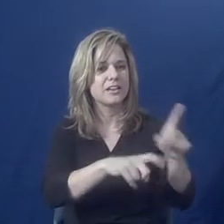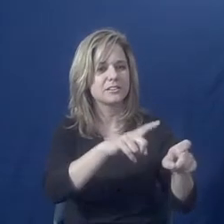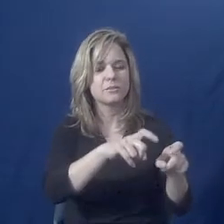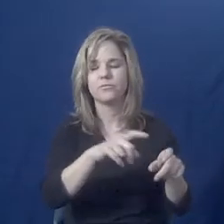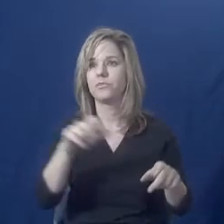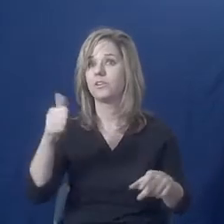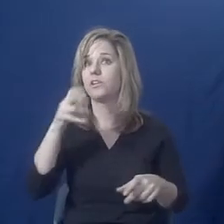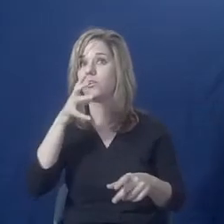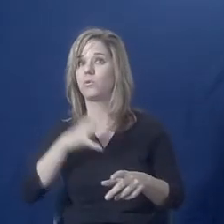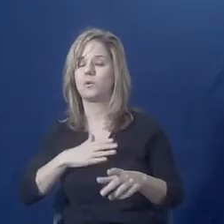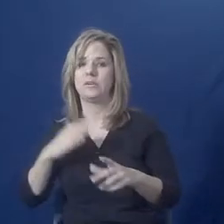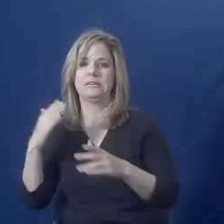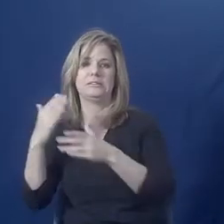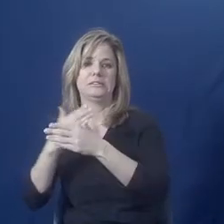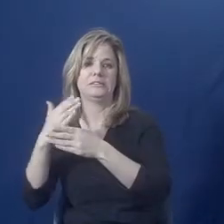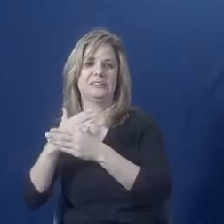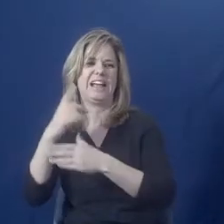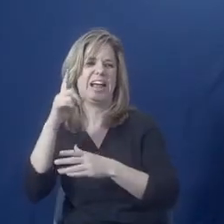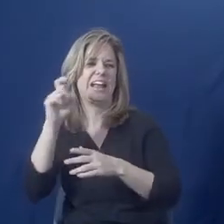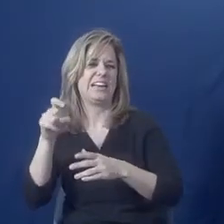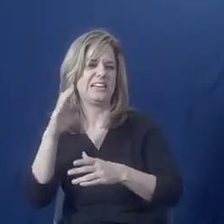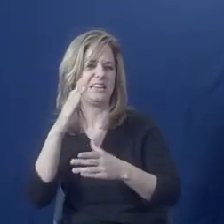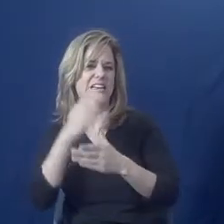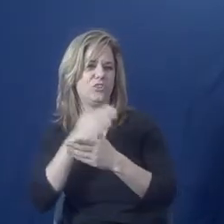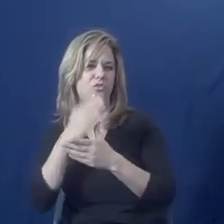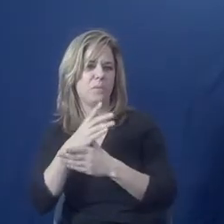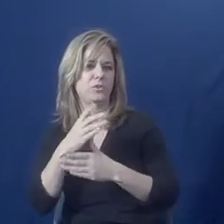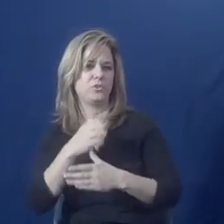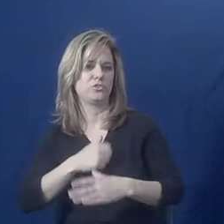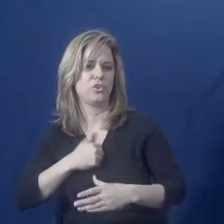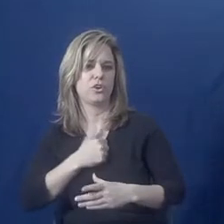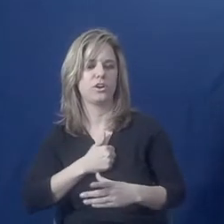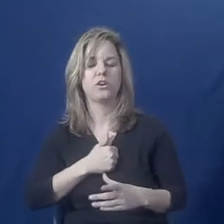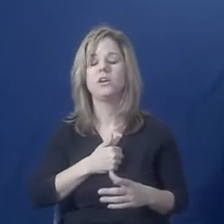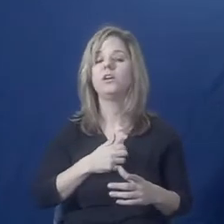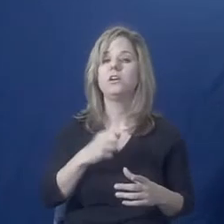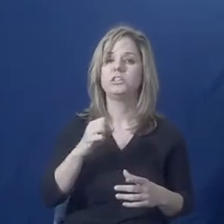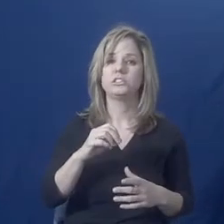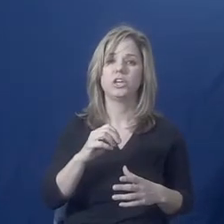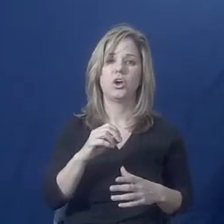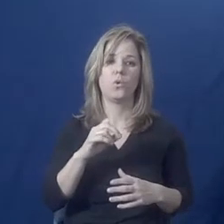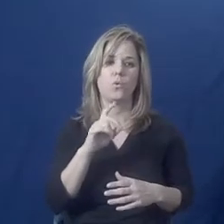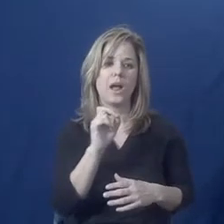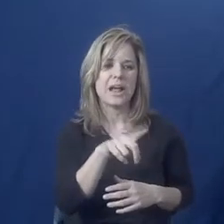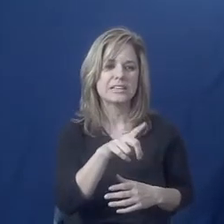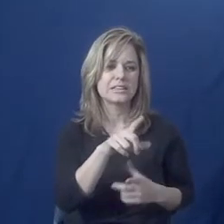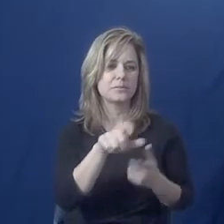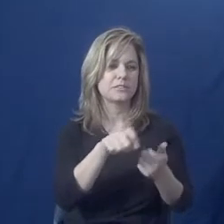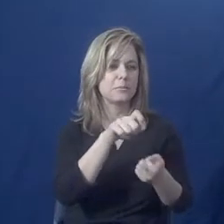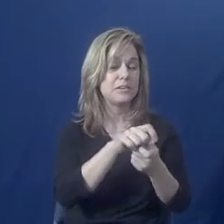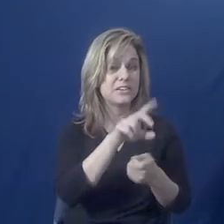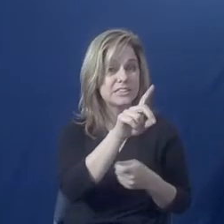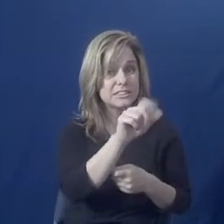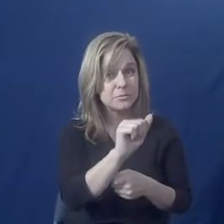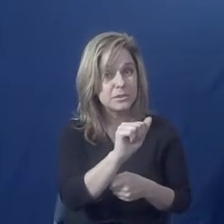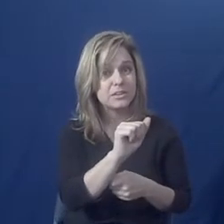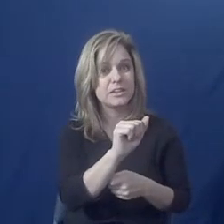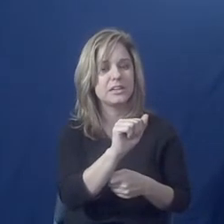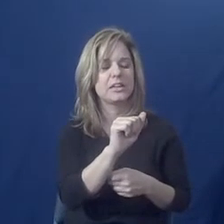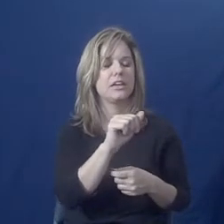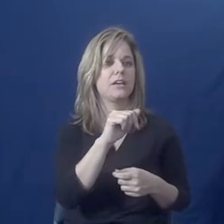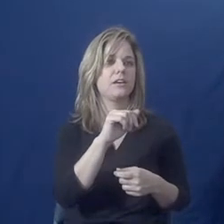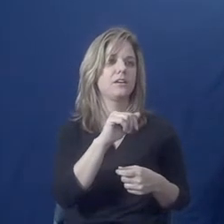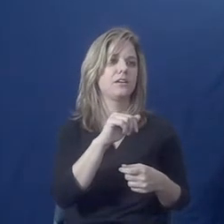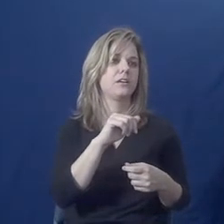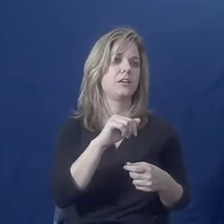asking individuals about specific disability, about their specific accessibility needs, is going to